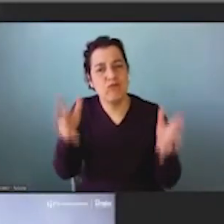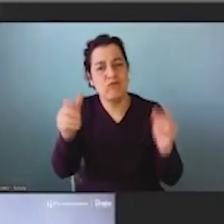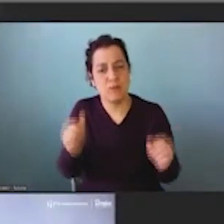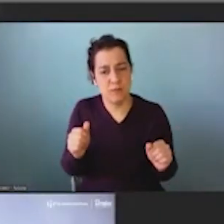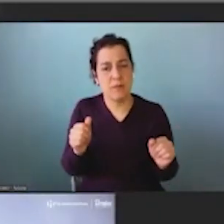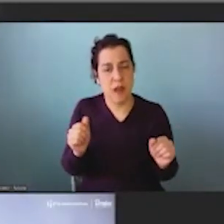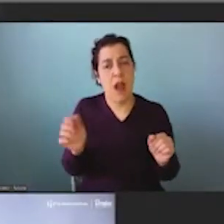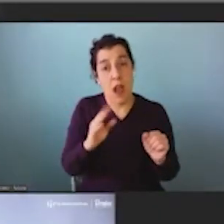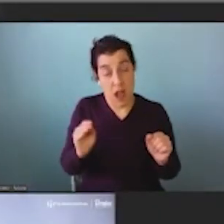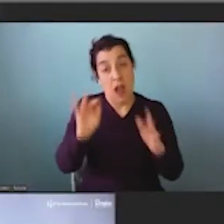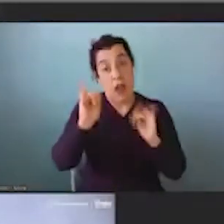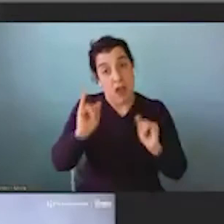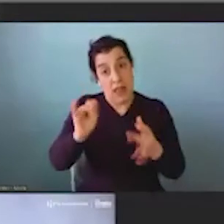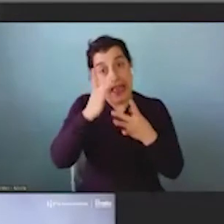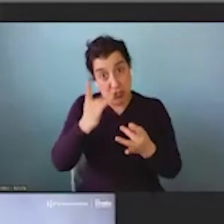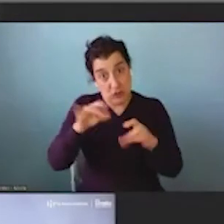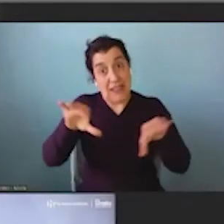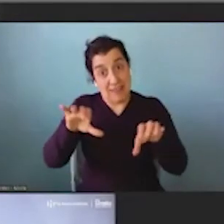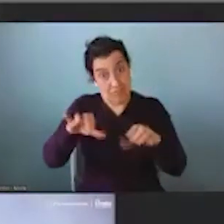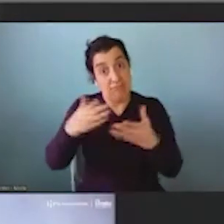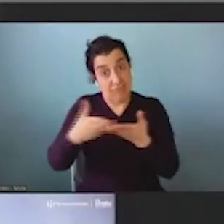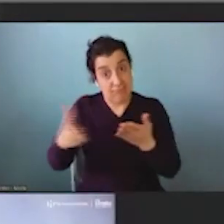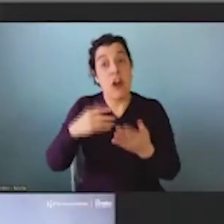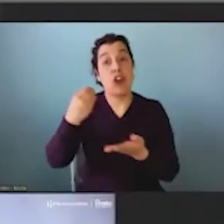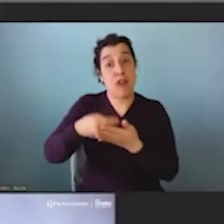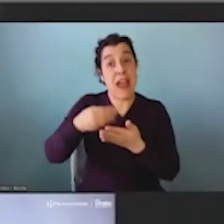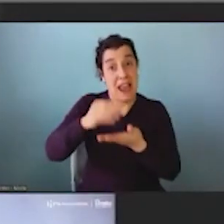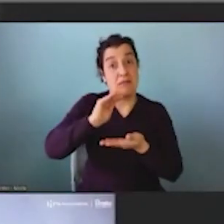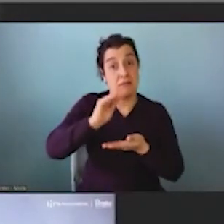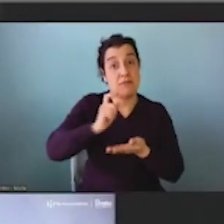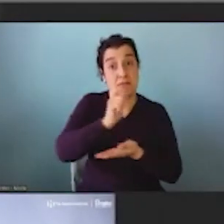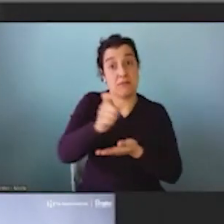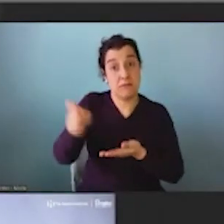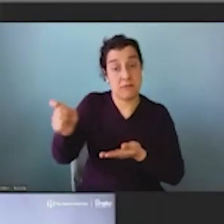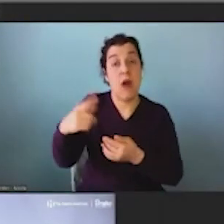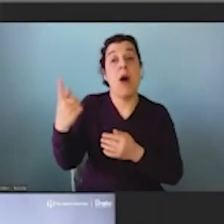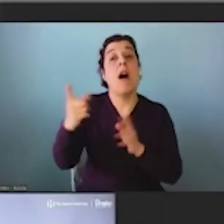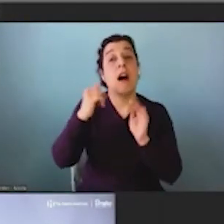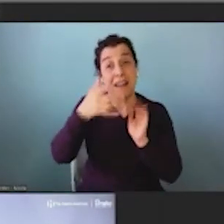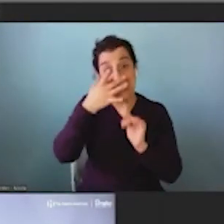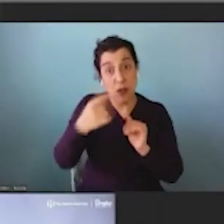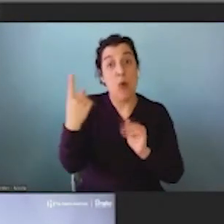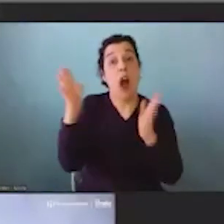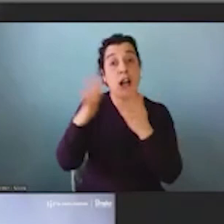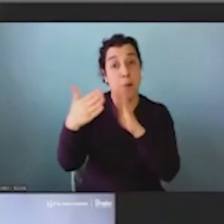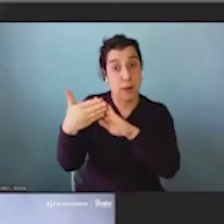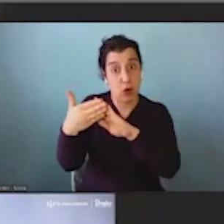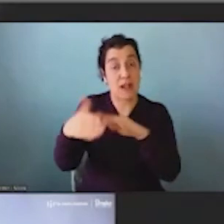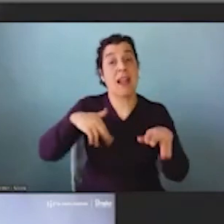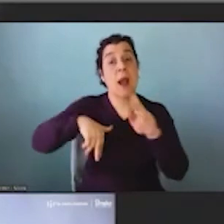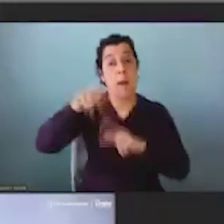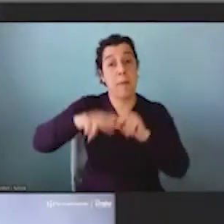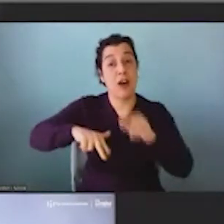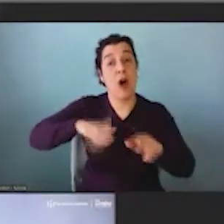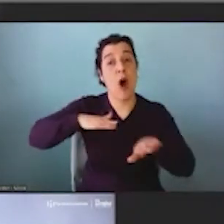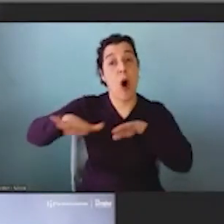And interesting things were done with some of these grants, like one community built a whole walking path